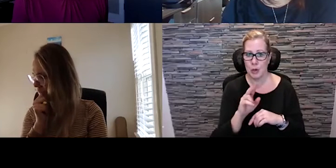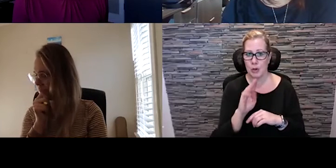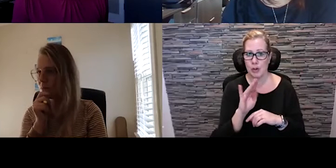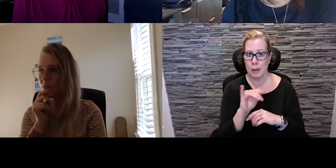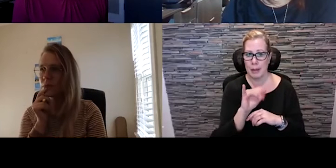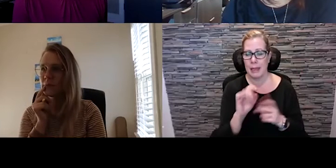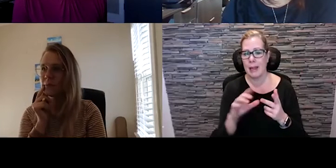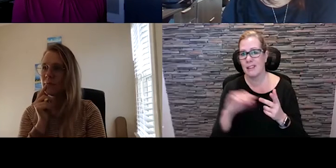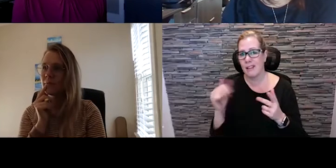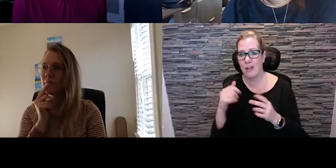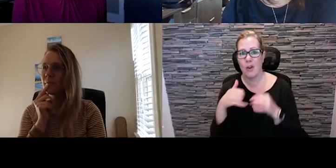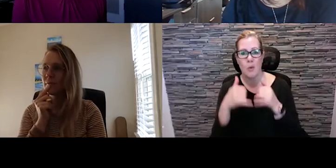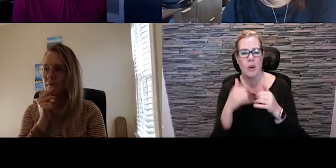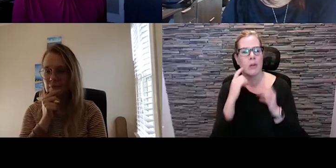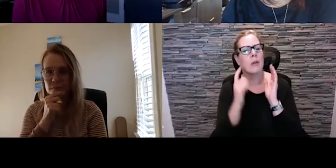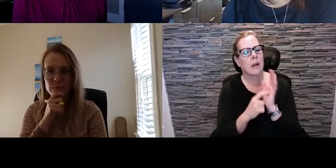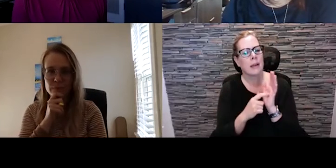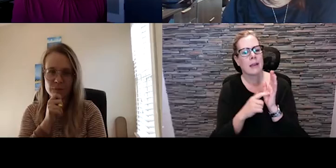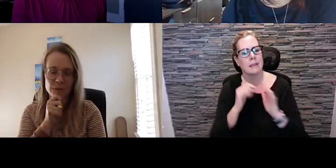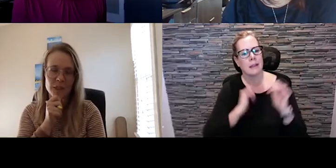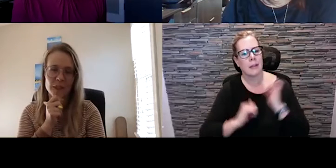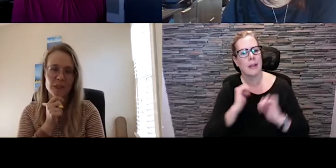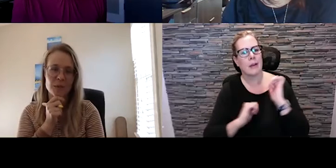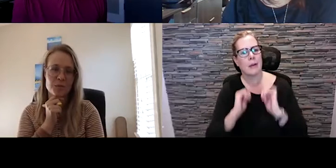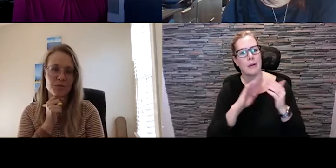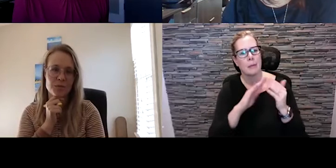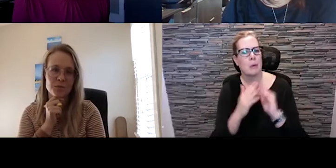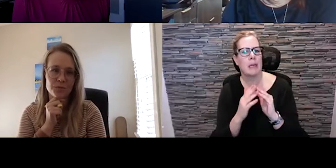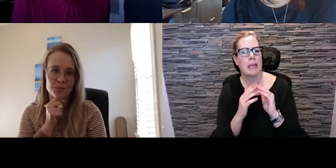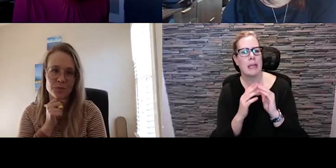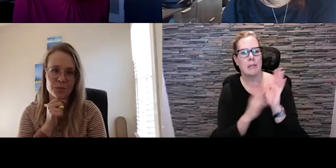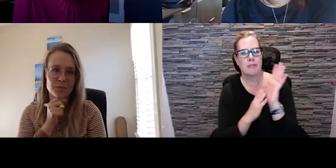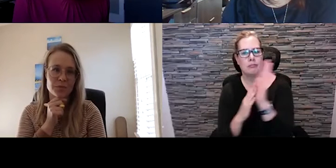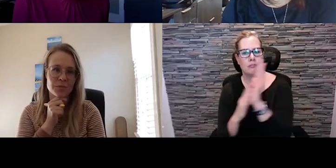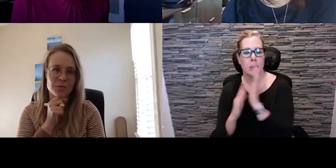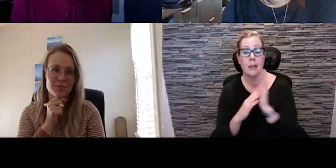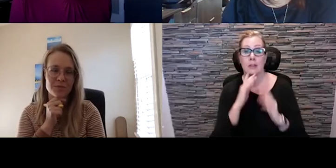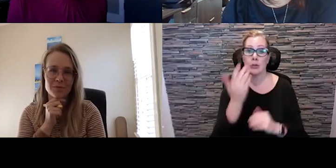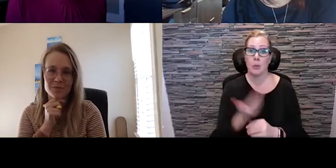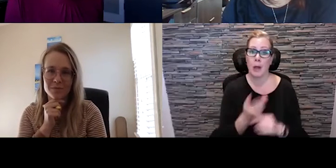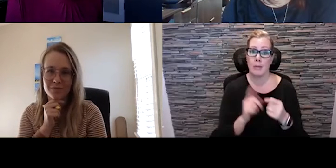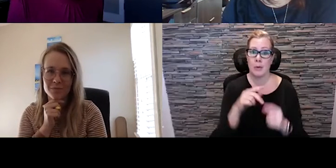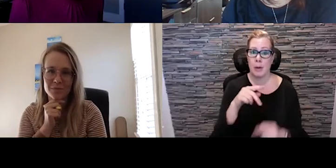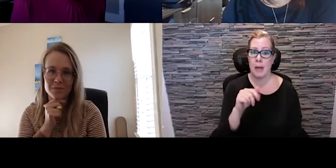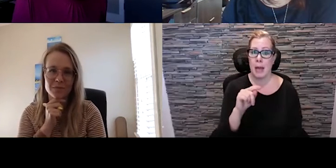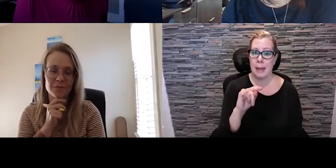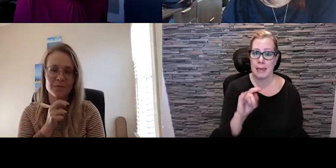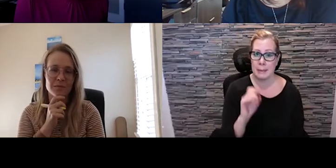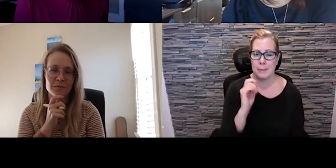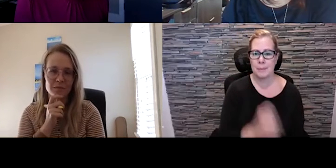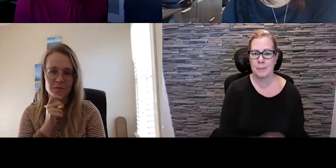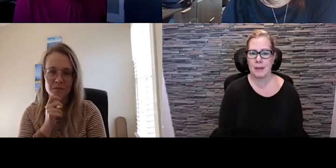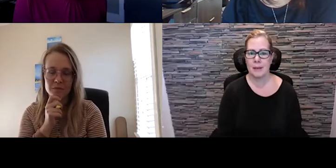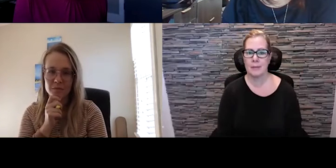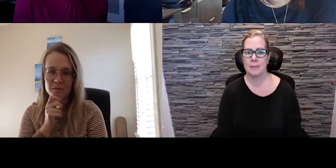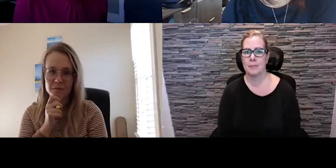recognizing contributions to Calgary Theatre Community. So, welcome to Patti. And to steer this conversation this